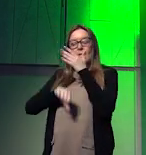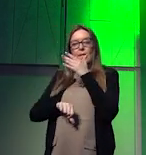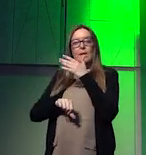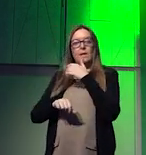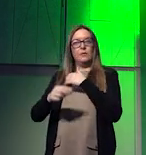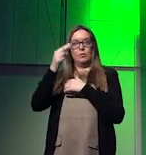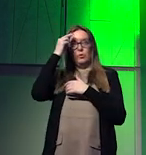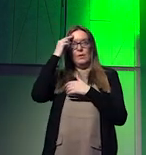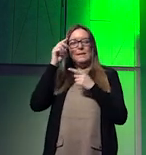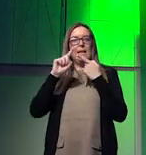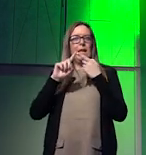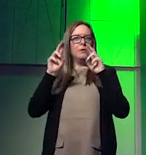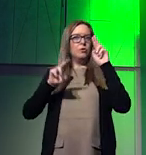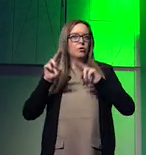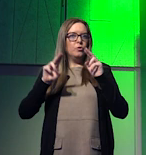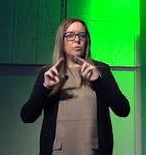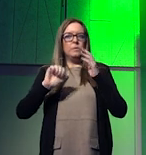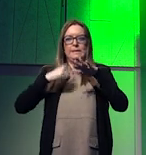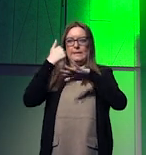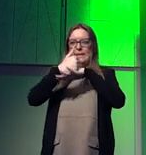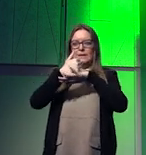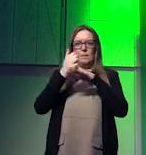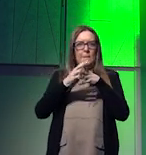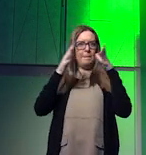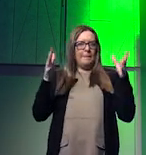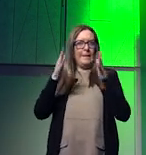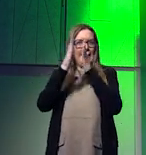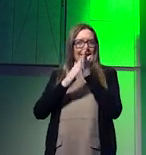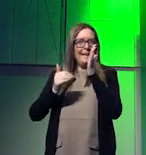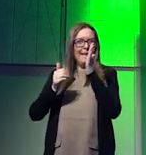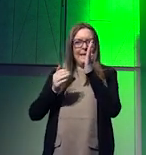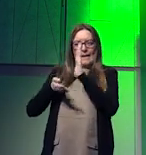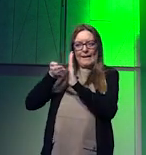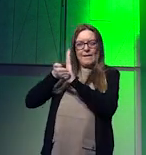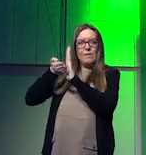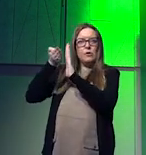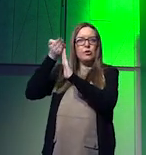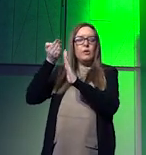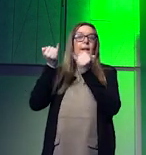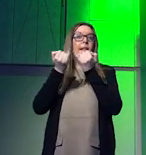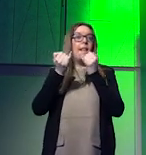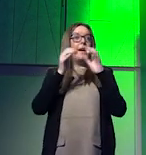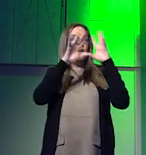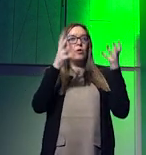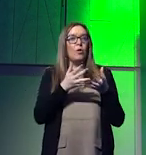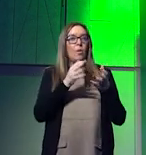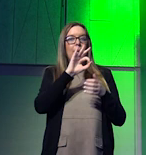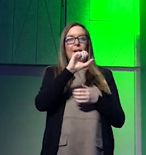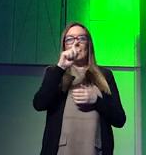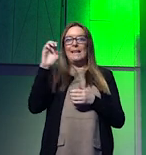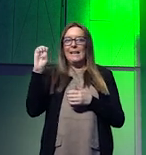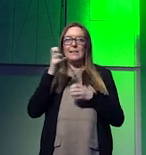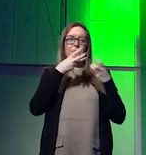and new construction of big infrastructure-heavy projects such as the Global Gateway or the Belt and Road